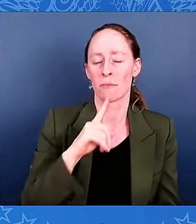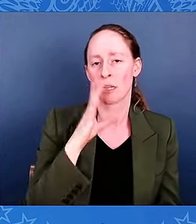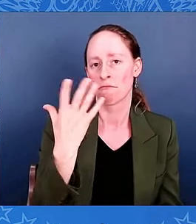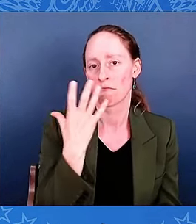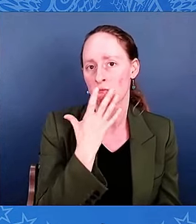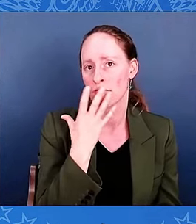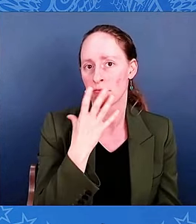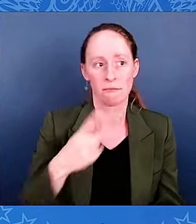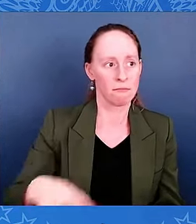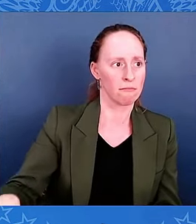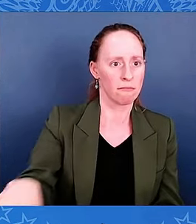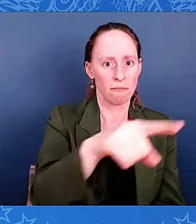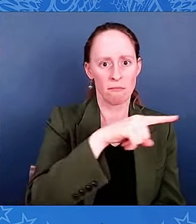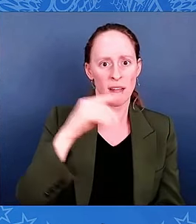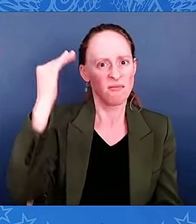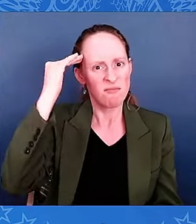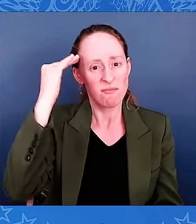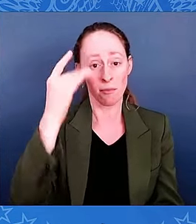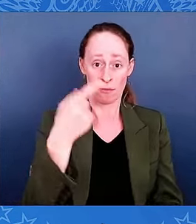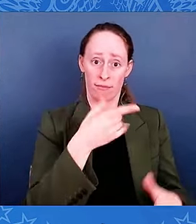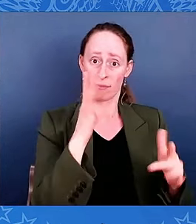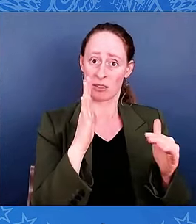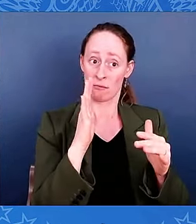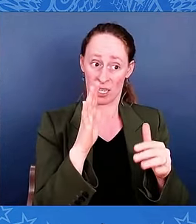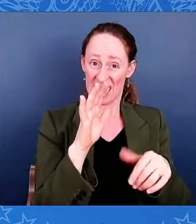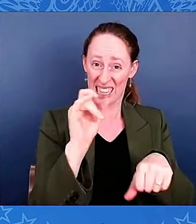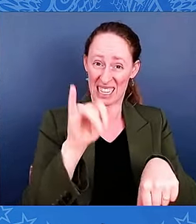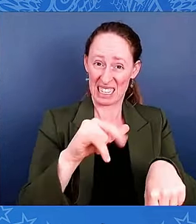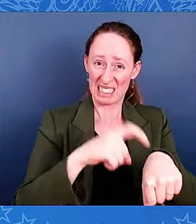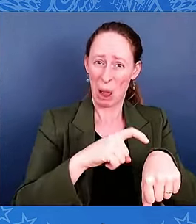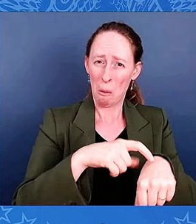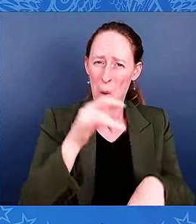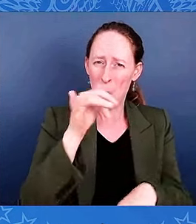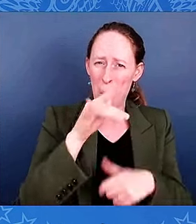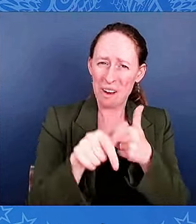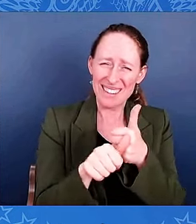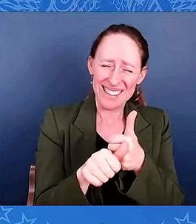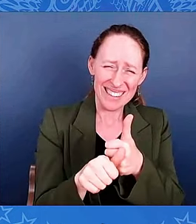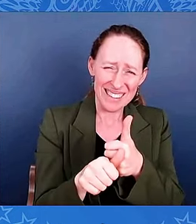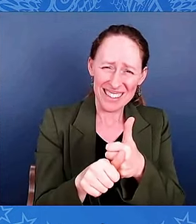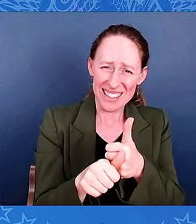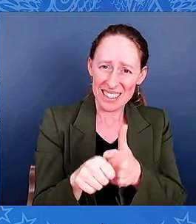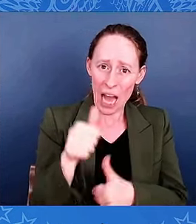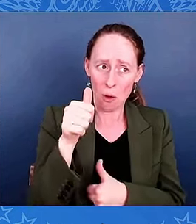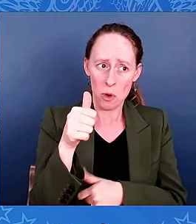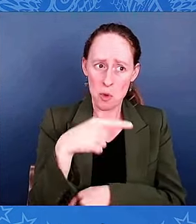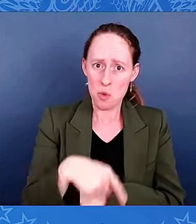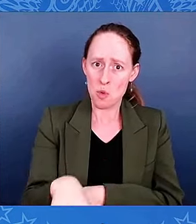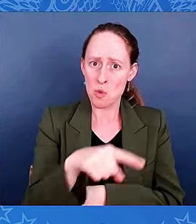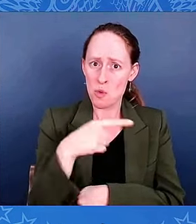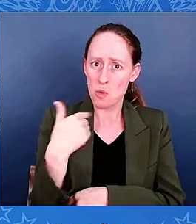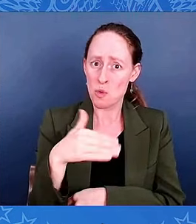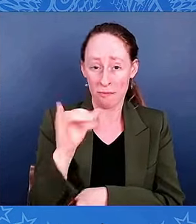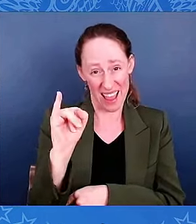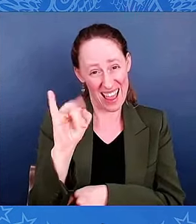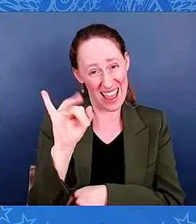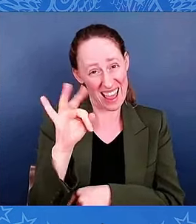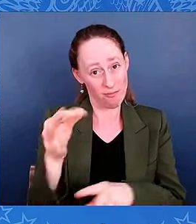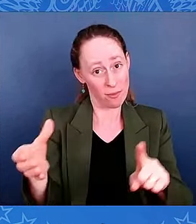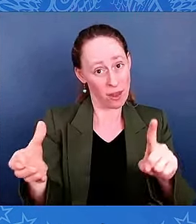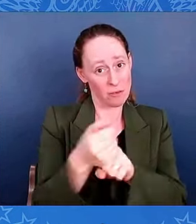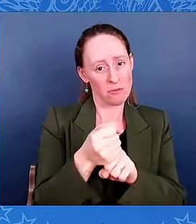and the risk of all this mission were enormous. If caught, they would certainly be killed. Philip,